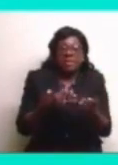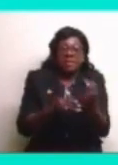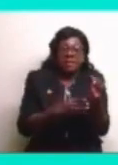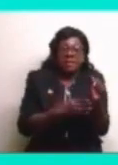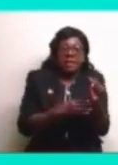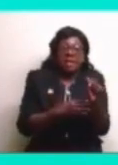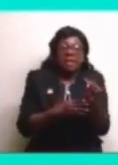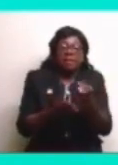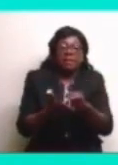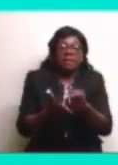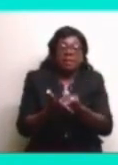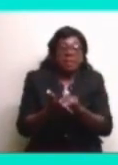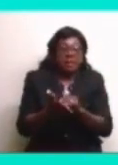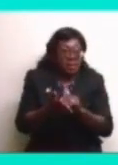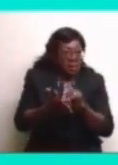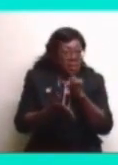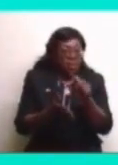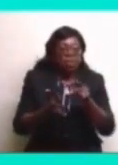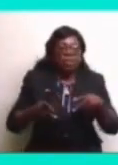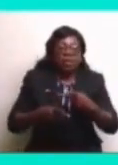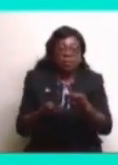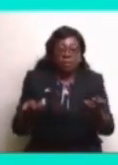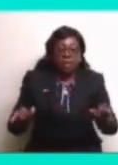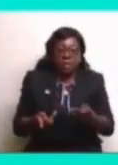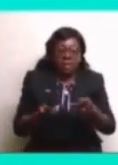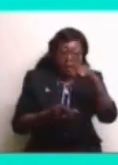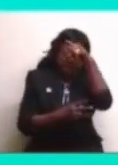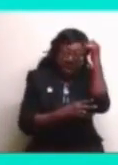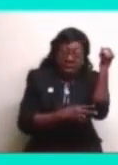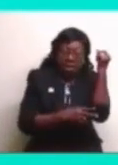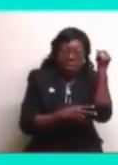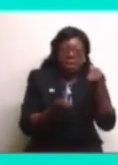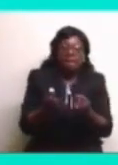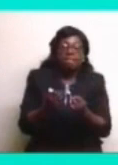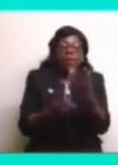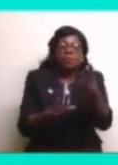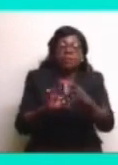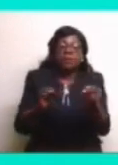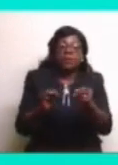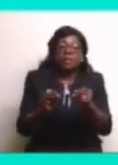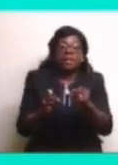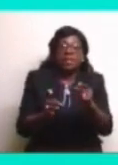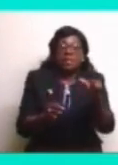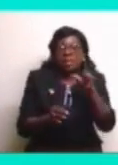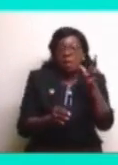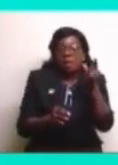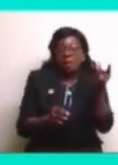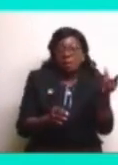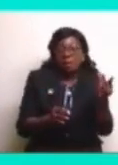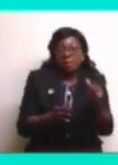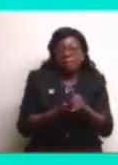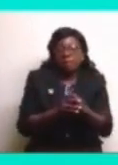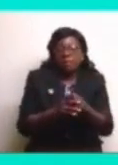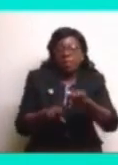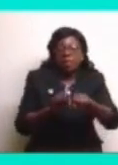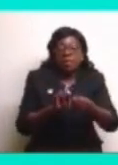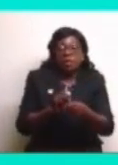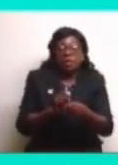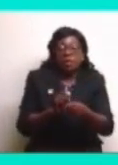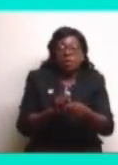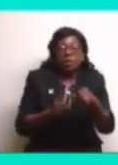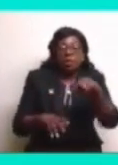main thing is actually just be present because most of it is luck. And so in the